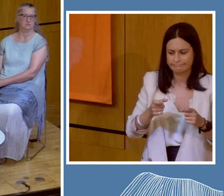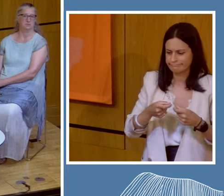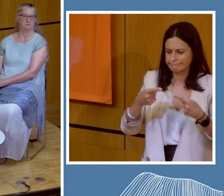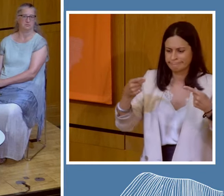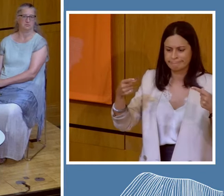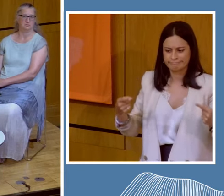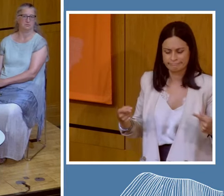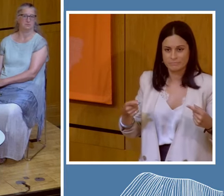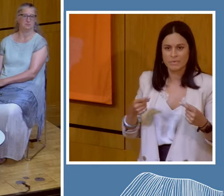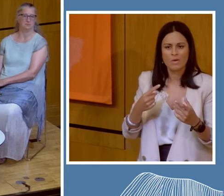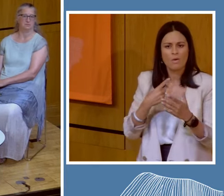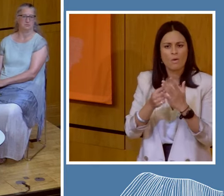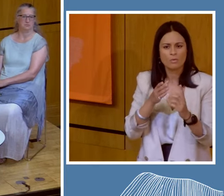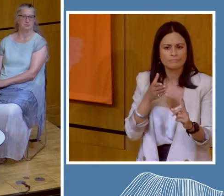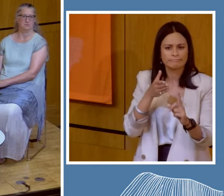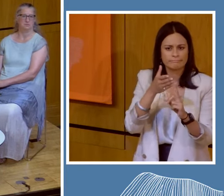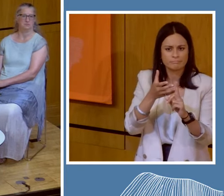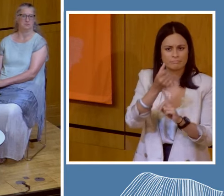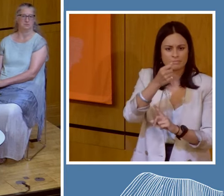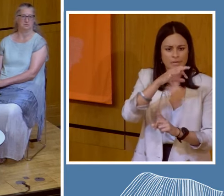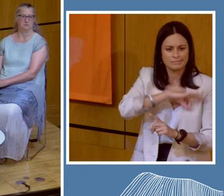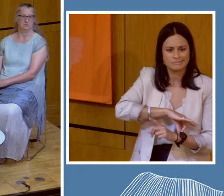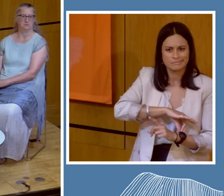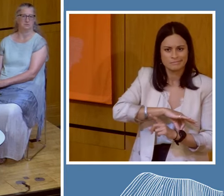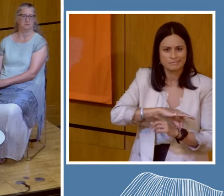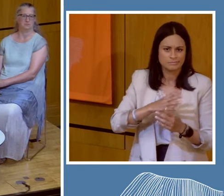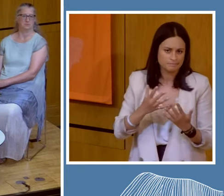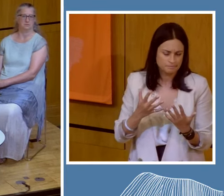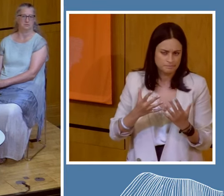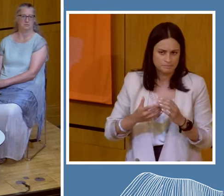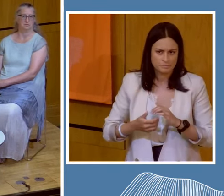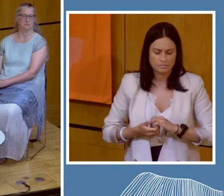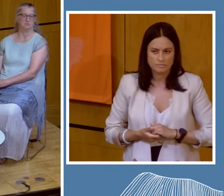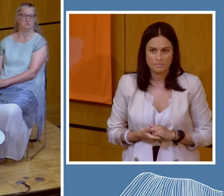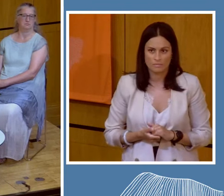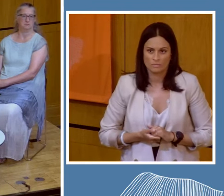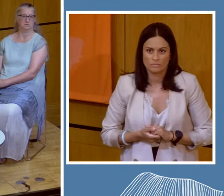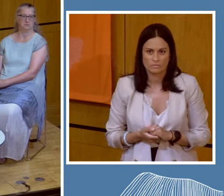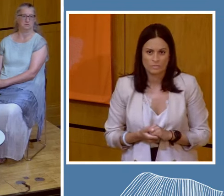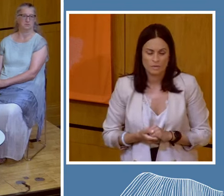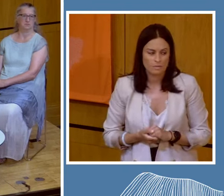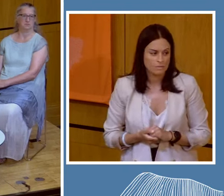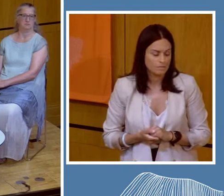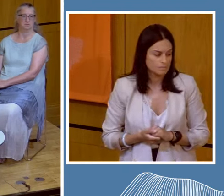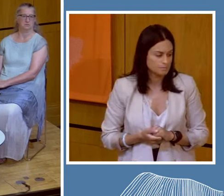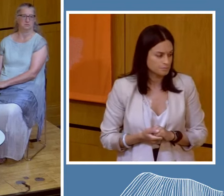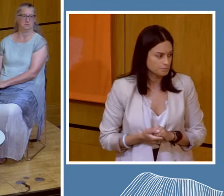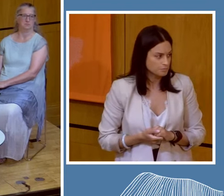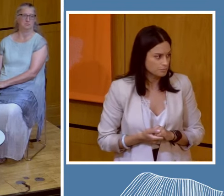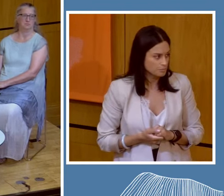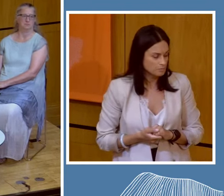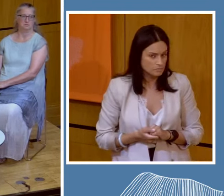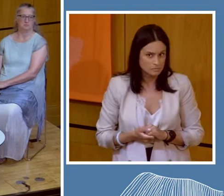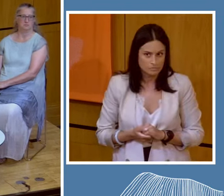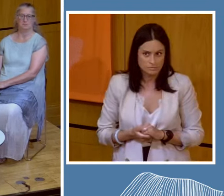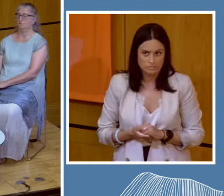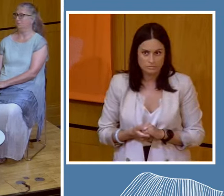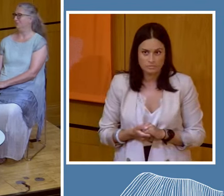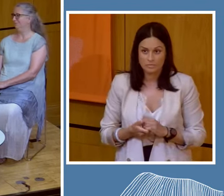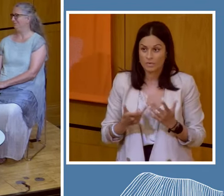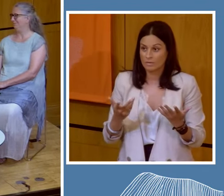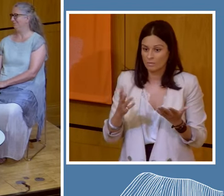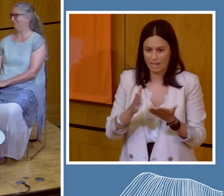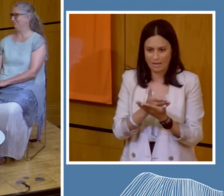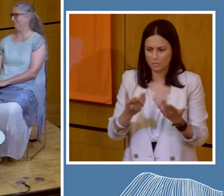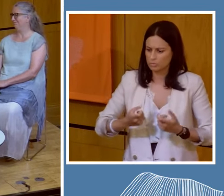only goal is creating something, is profit. But it's a very different language that opens to the